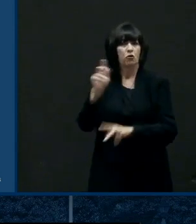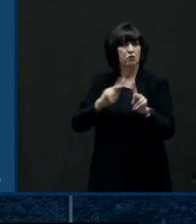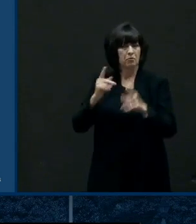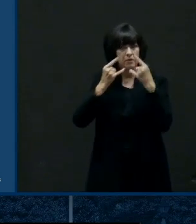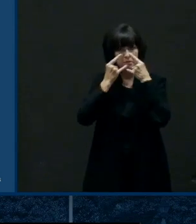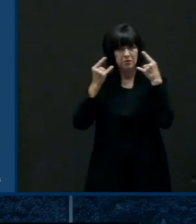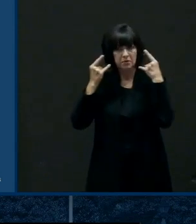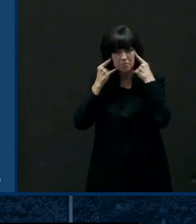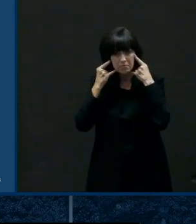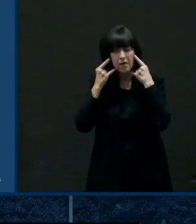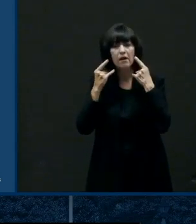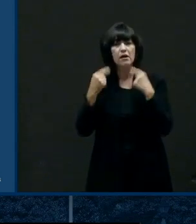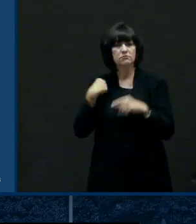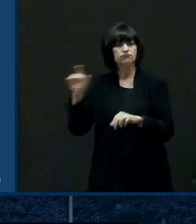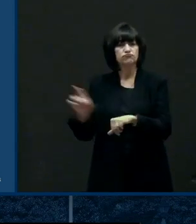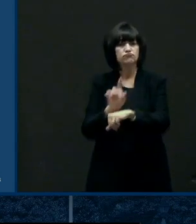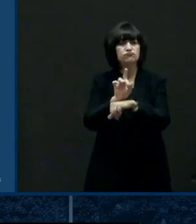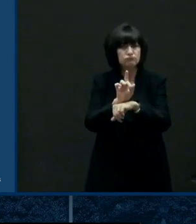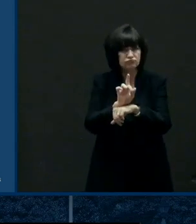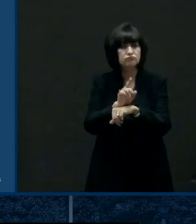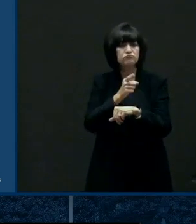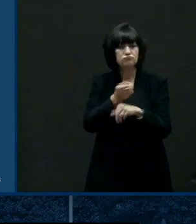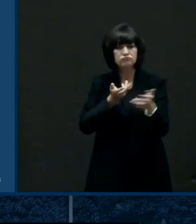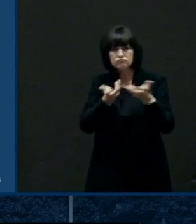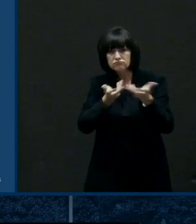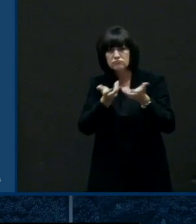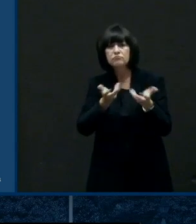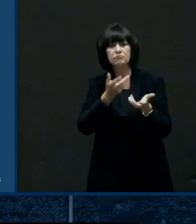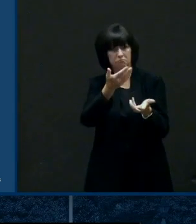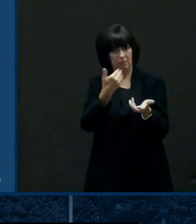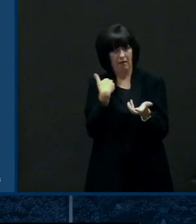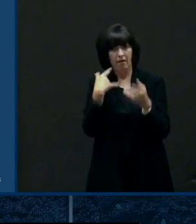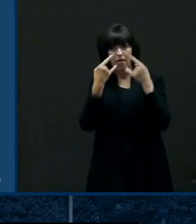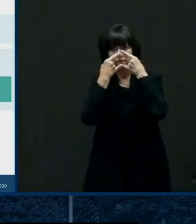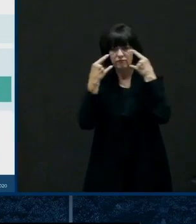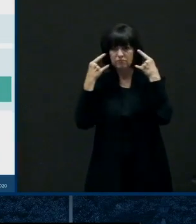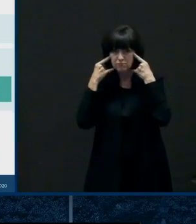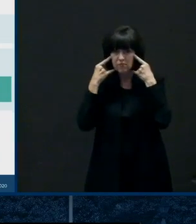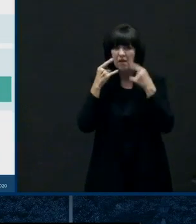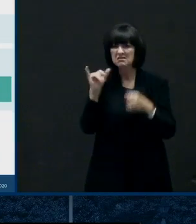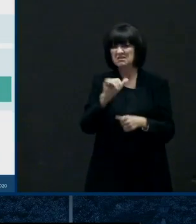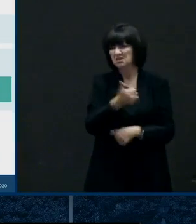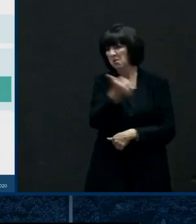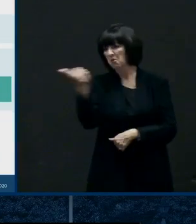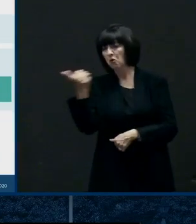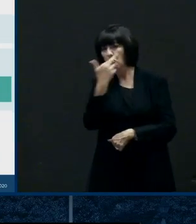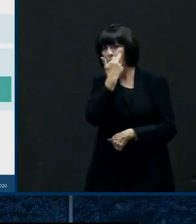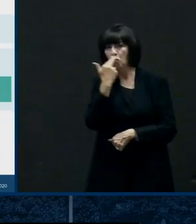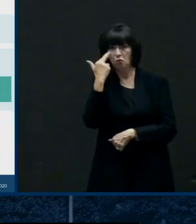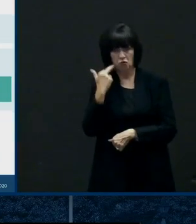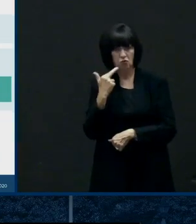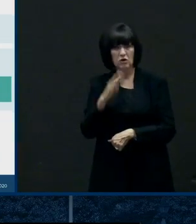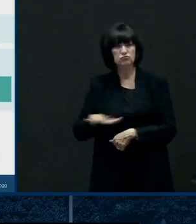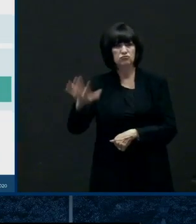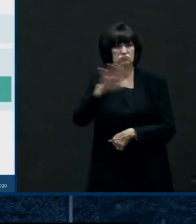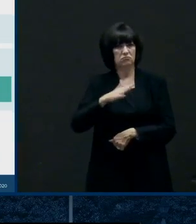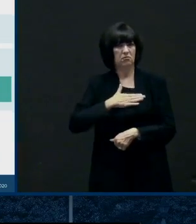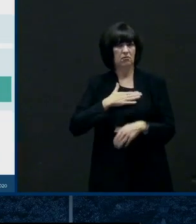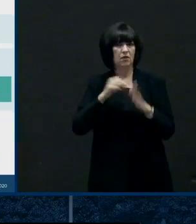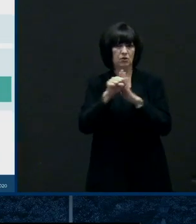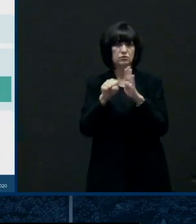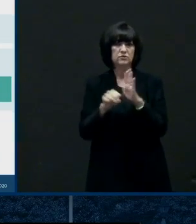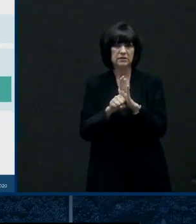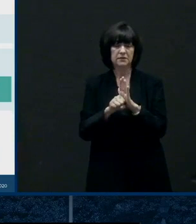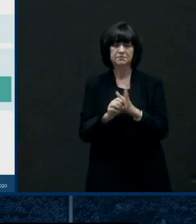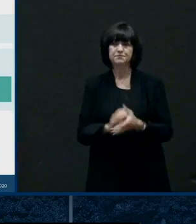serving me at the counter and and the same is true in restaurants across our state so a couple weeks ago we we